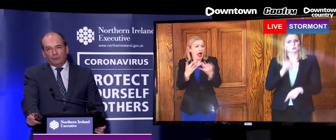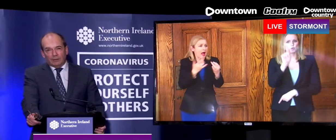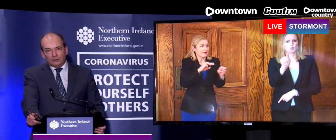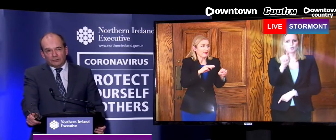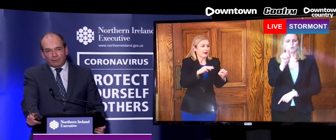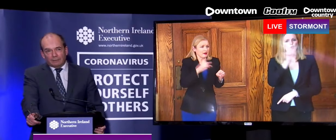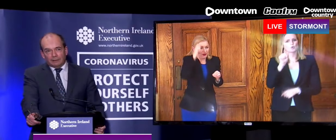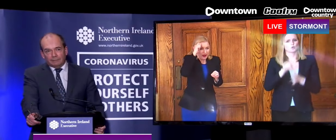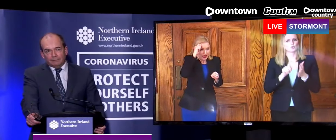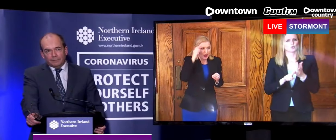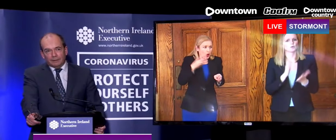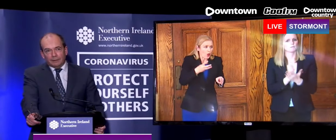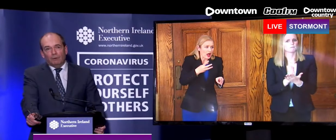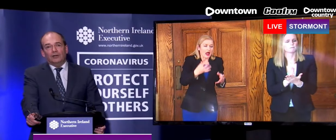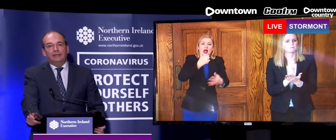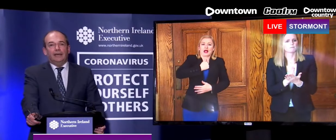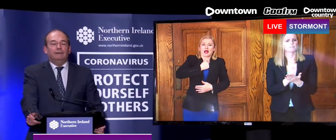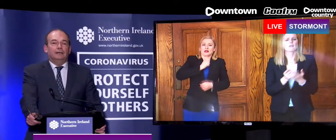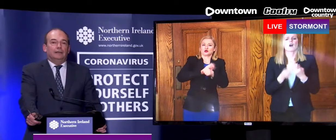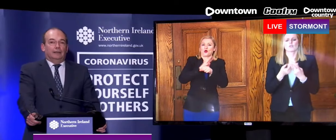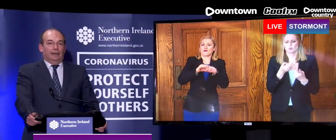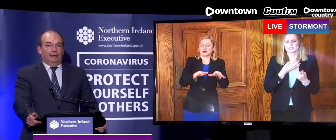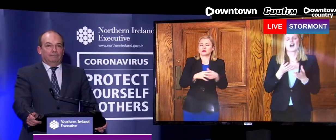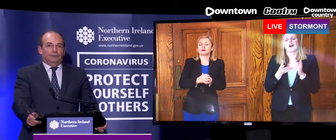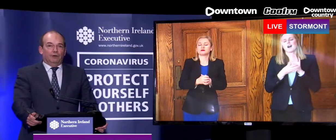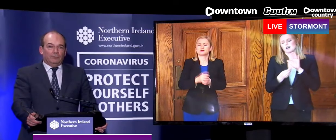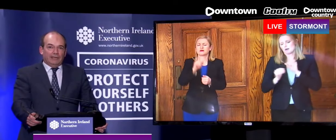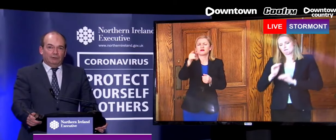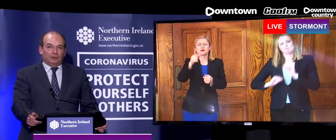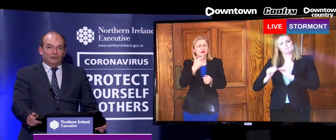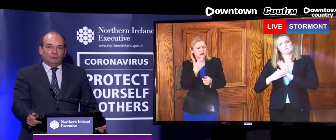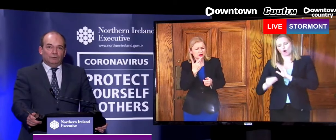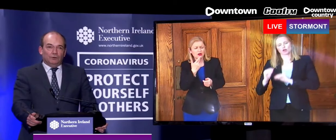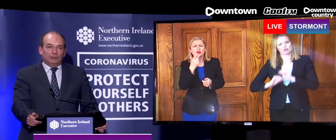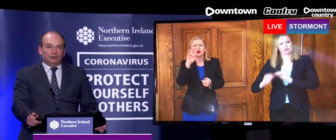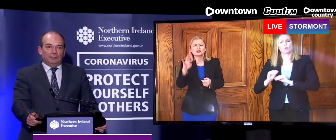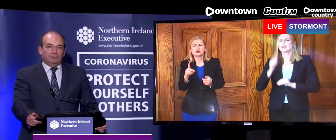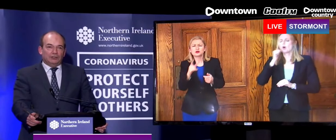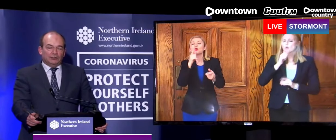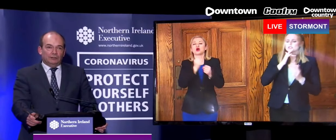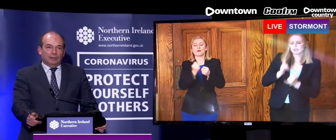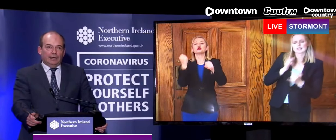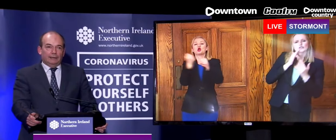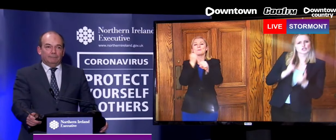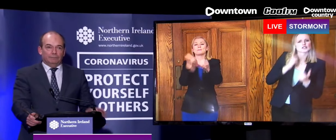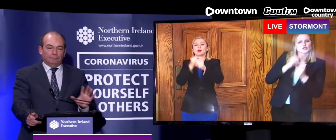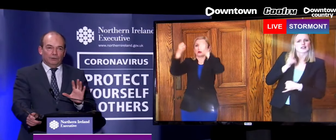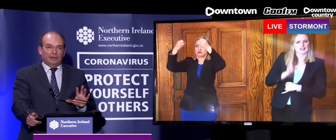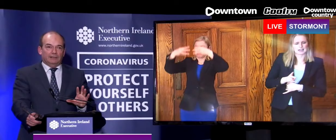your other question, just remind me. Modelling. Modelling, yeah. The modelling we keep under constant review, we should be in a position